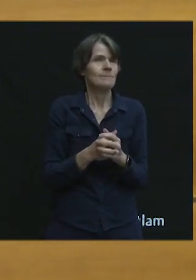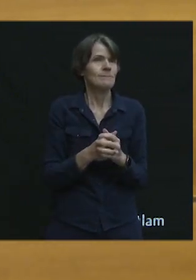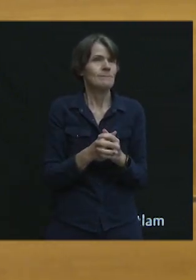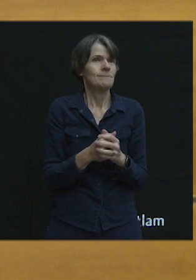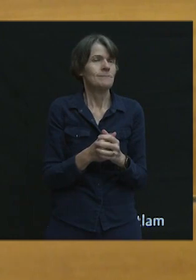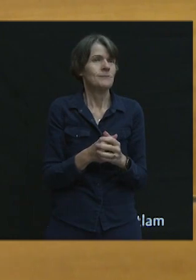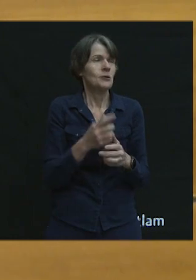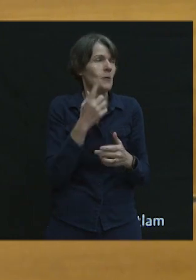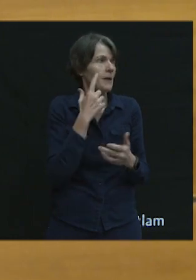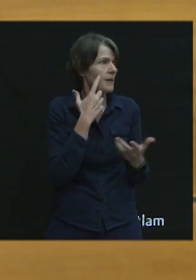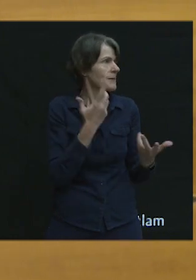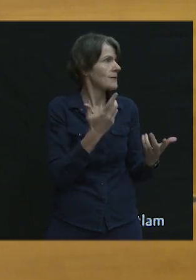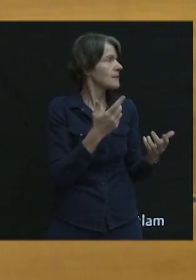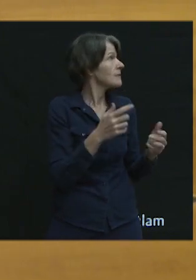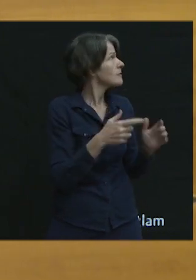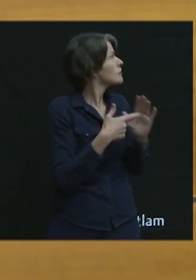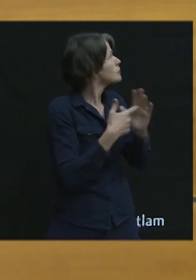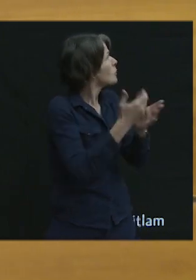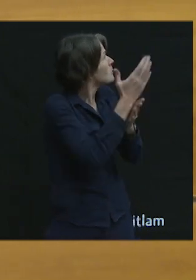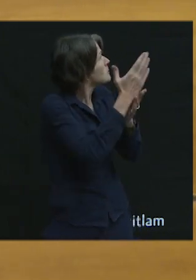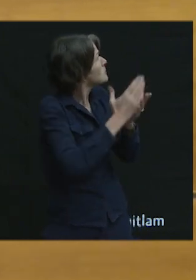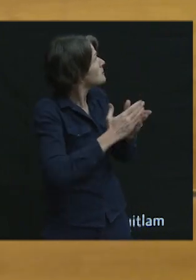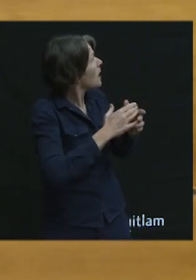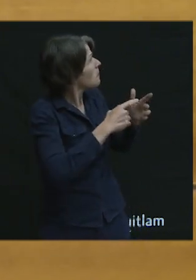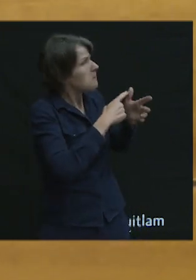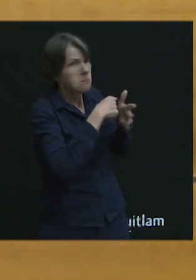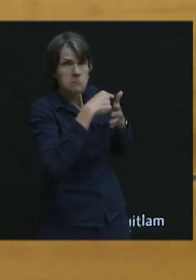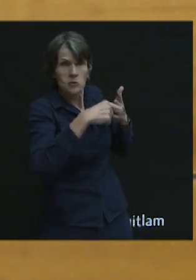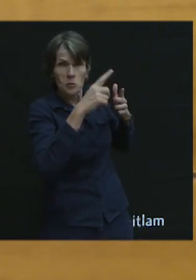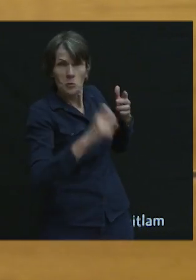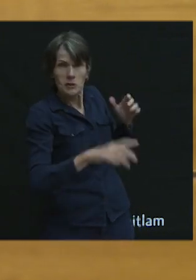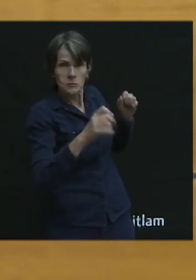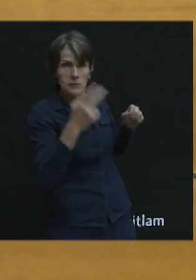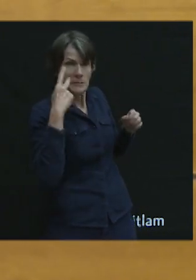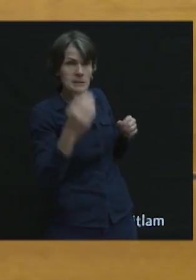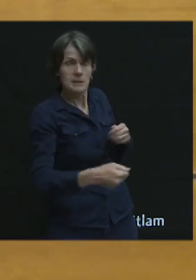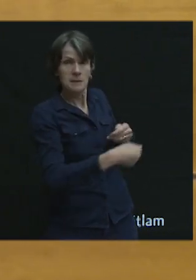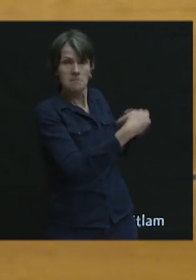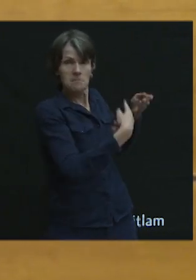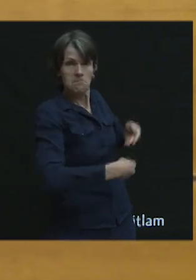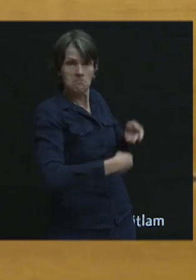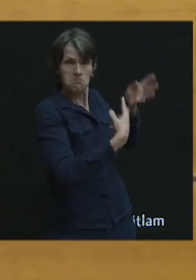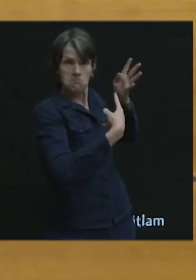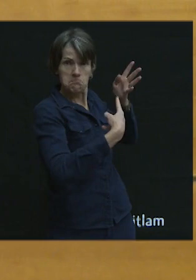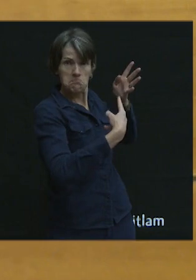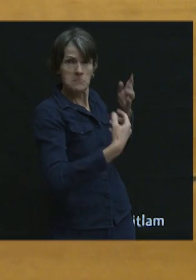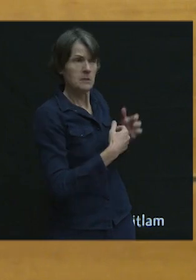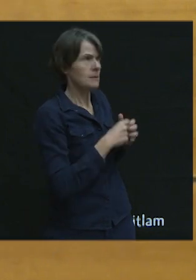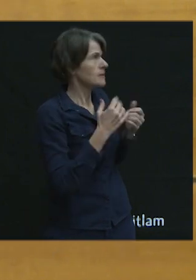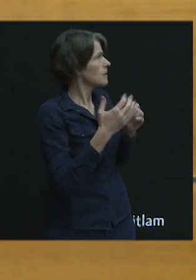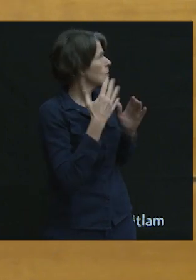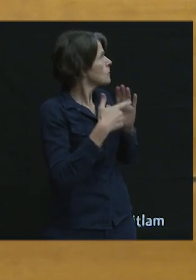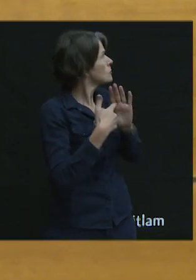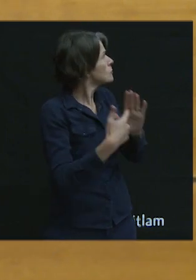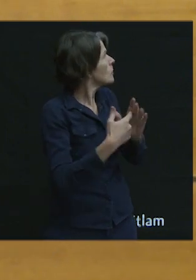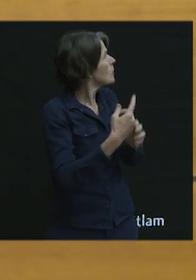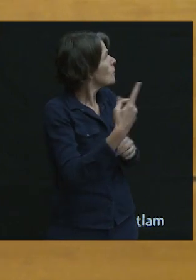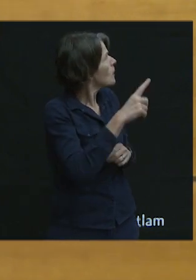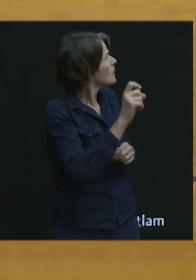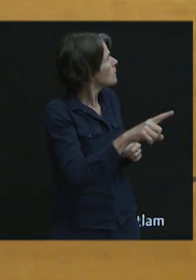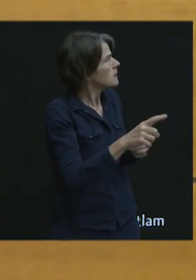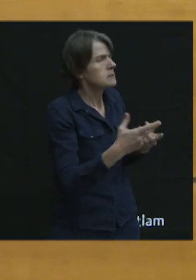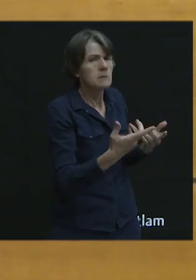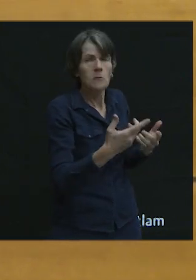I think, actually, this is kind of showing you at least some of the highest ranked ones. I think, team, think we're going to now just show maybe the one question,